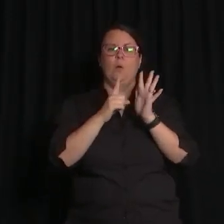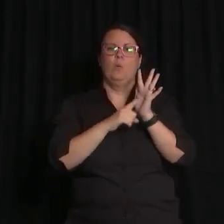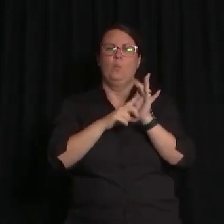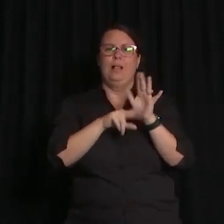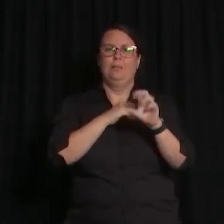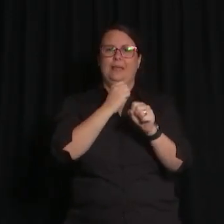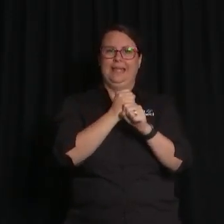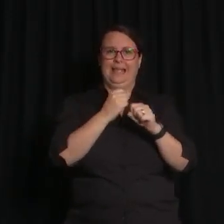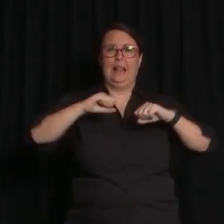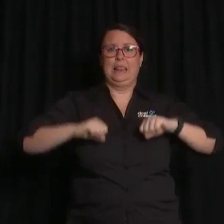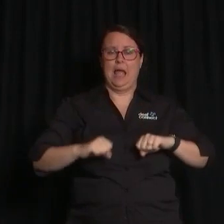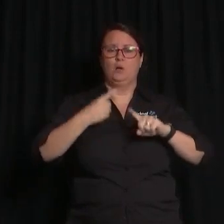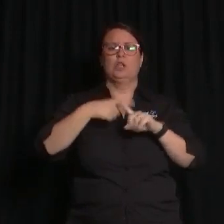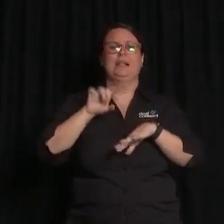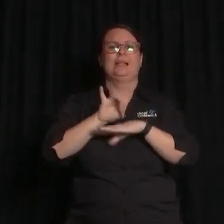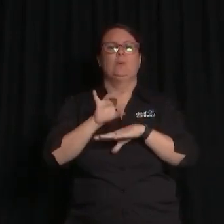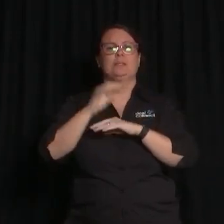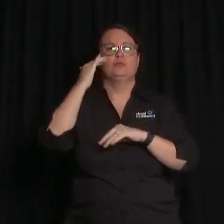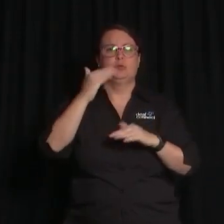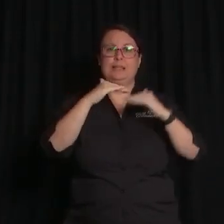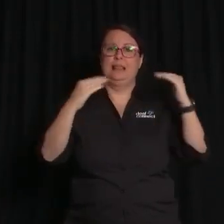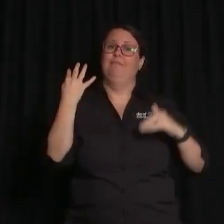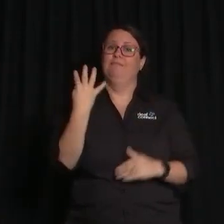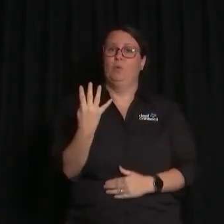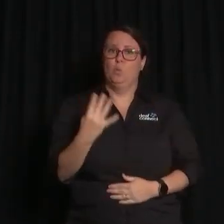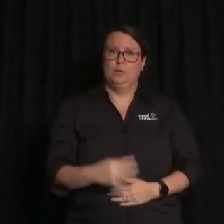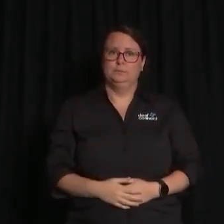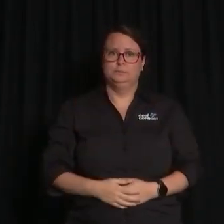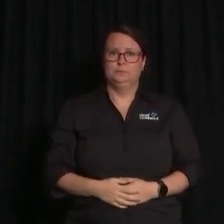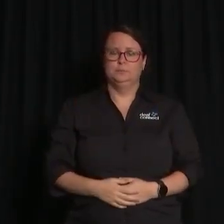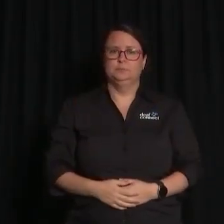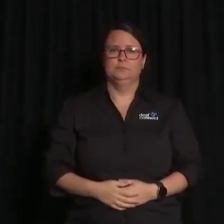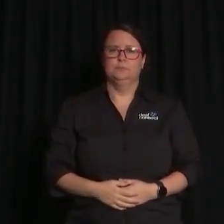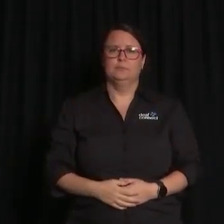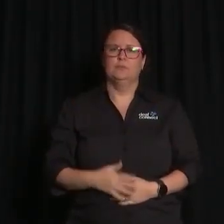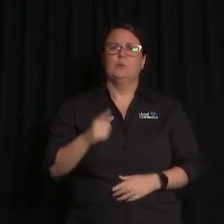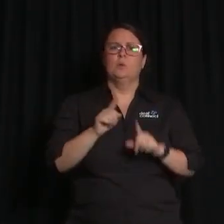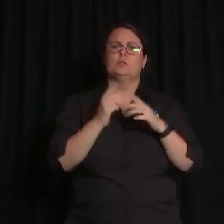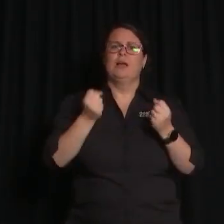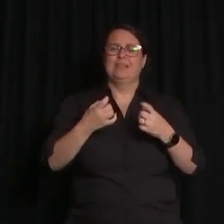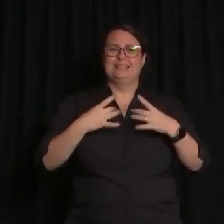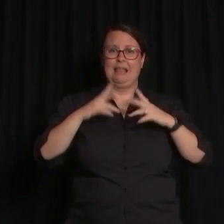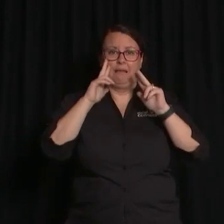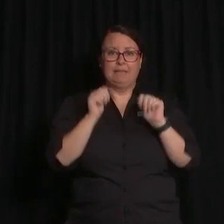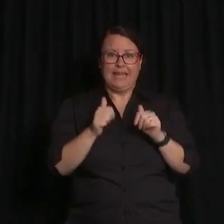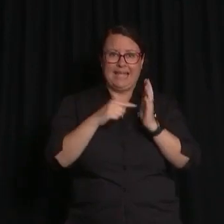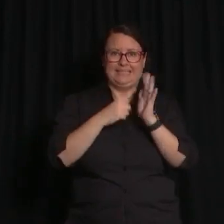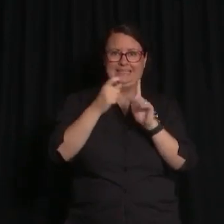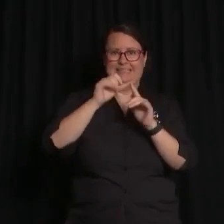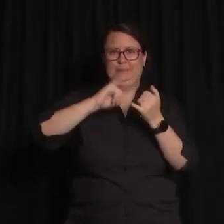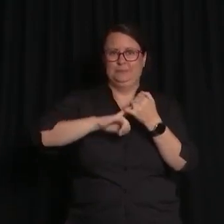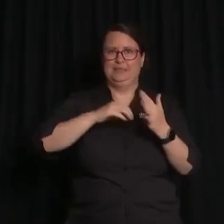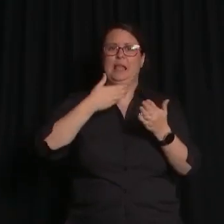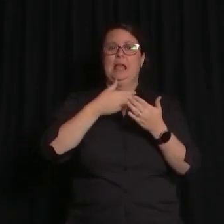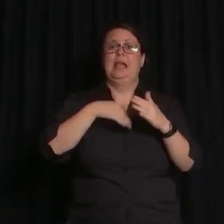rooms up on level four. You can also find self-care tips and contact details for other mental health services in the back